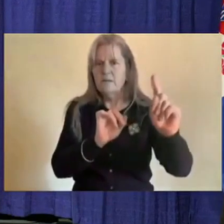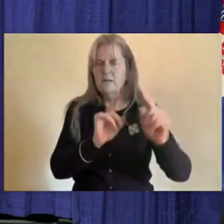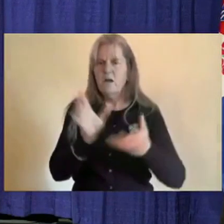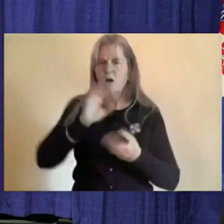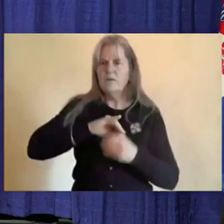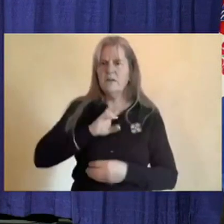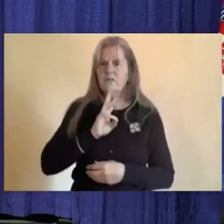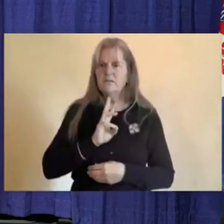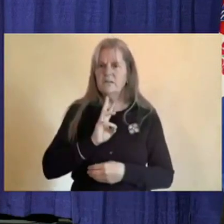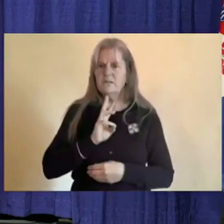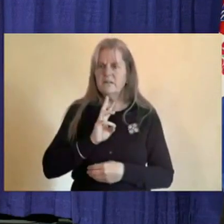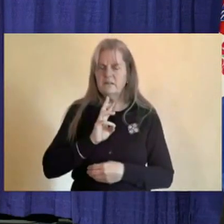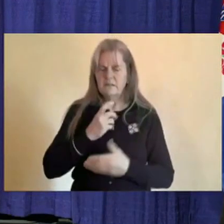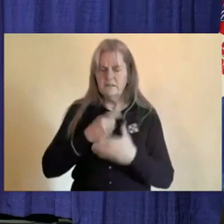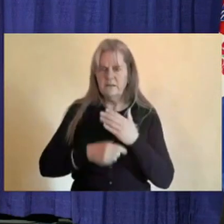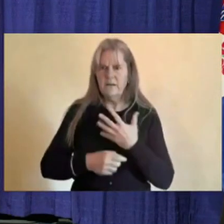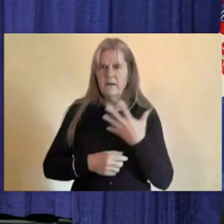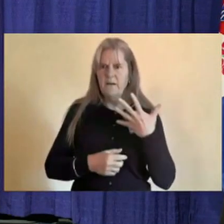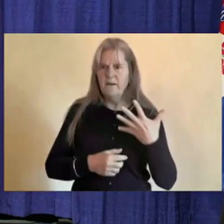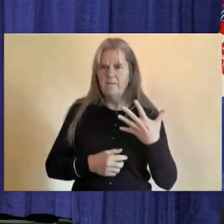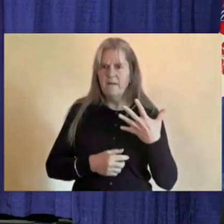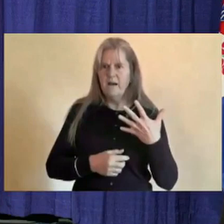five individuals.